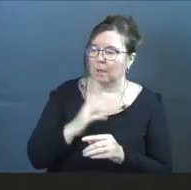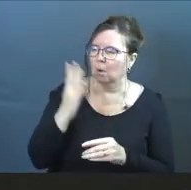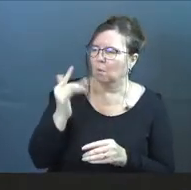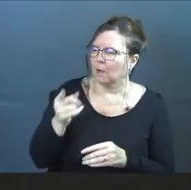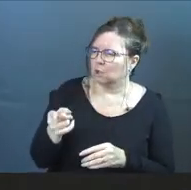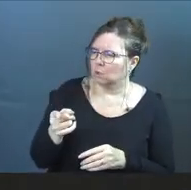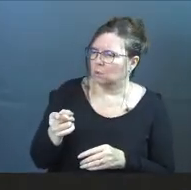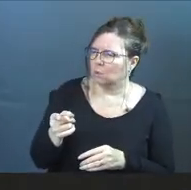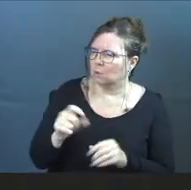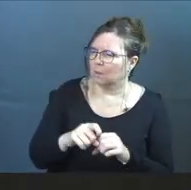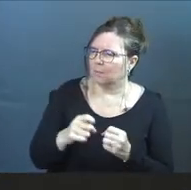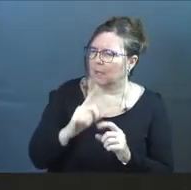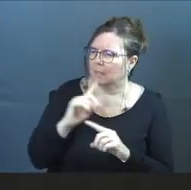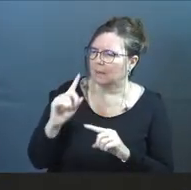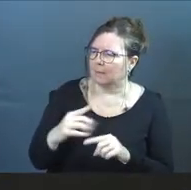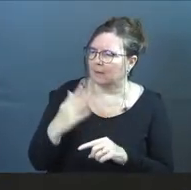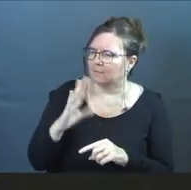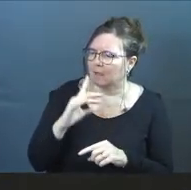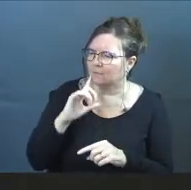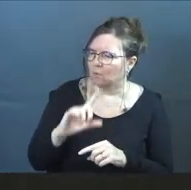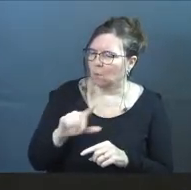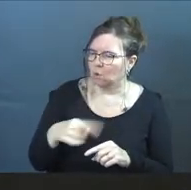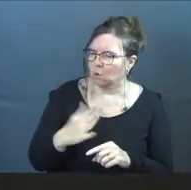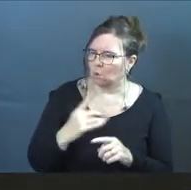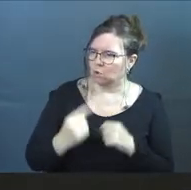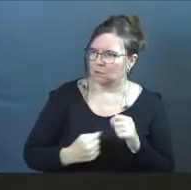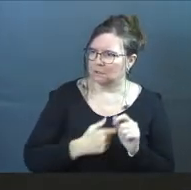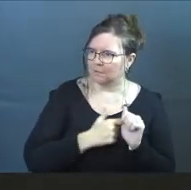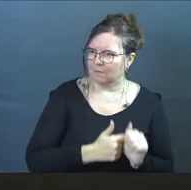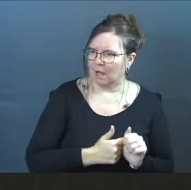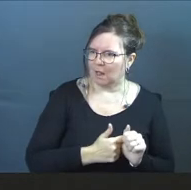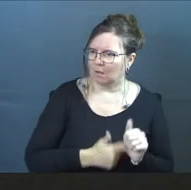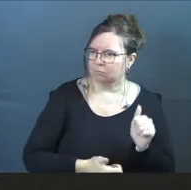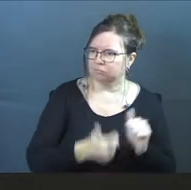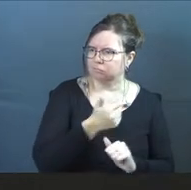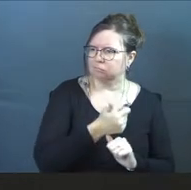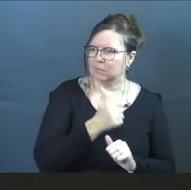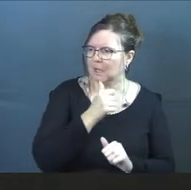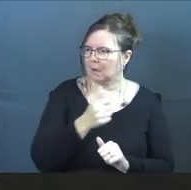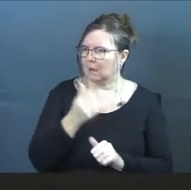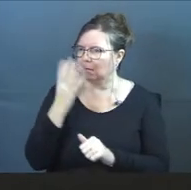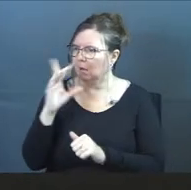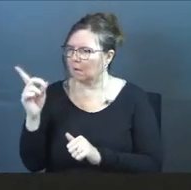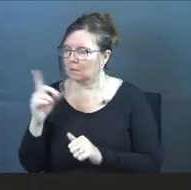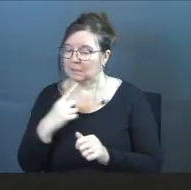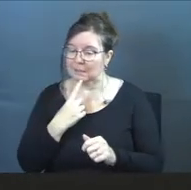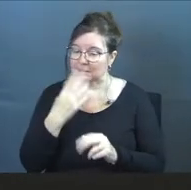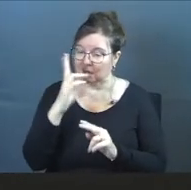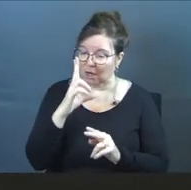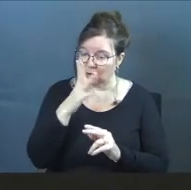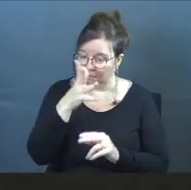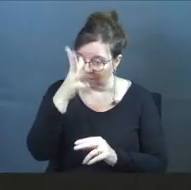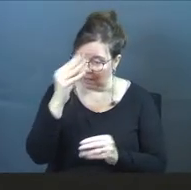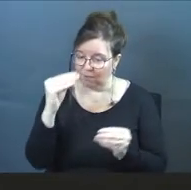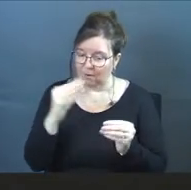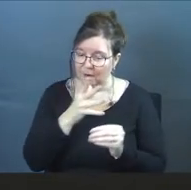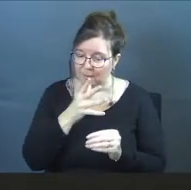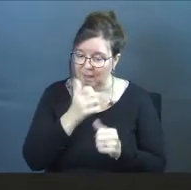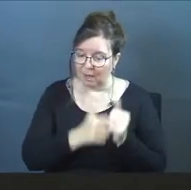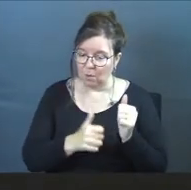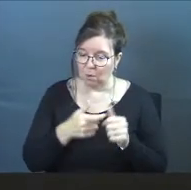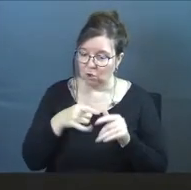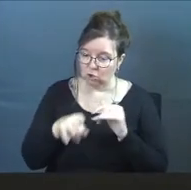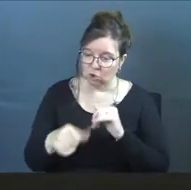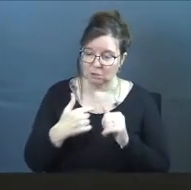and why do you break the command of God for the sake of your tradition? For God said, honor your father and mother. And anyone who curses